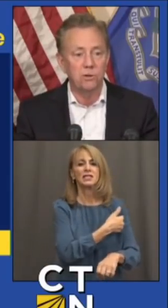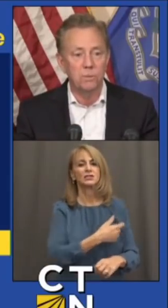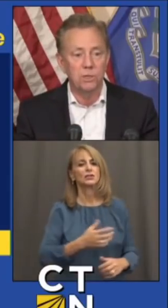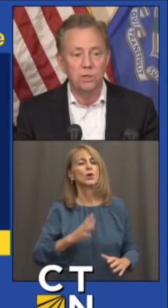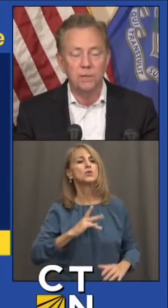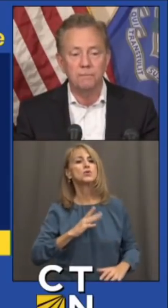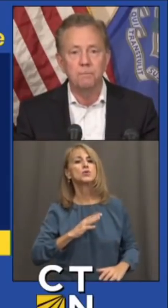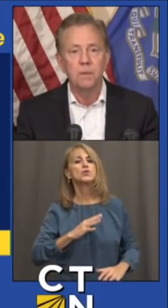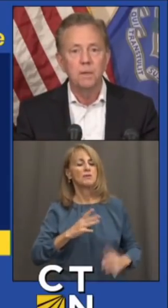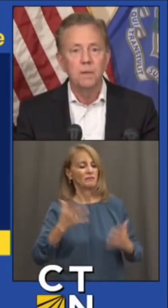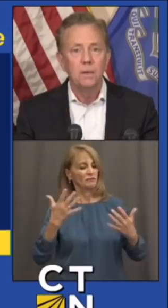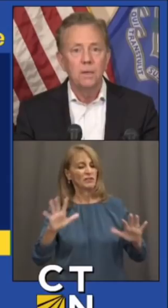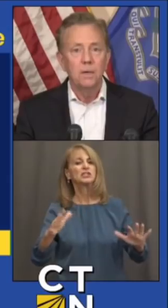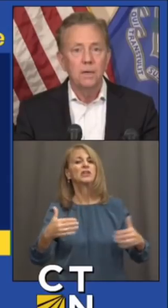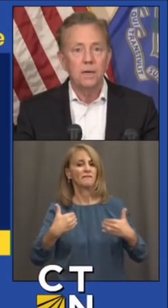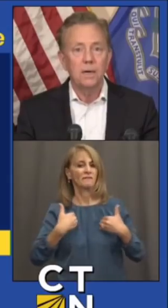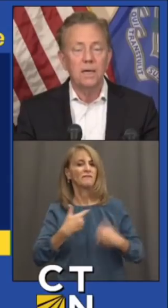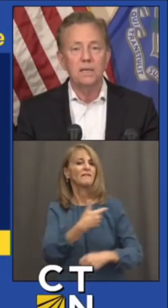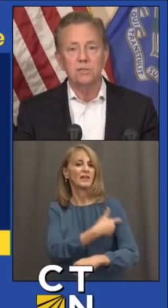their Pfizer or Moderna.